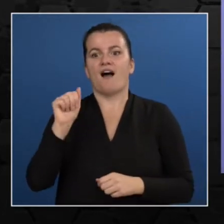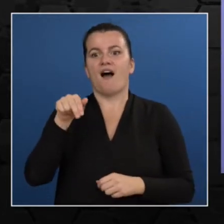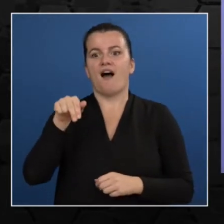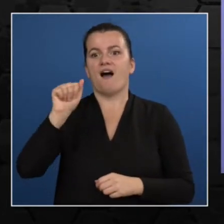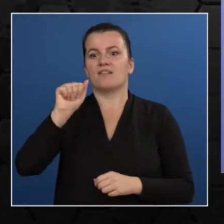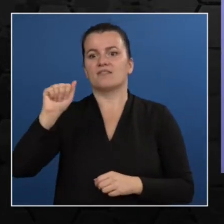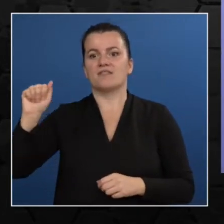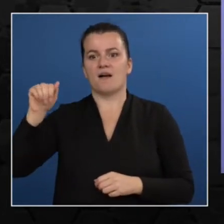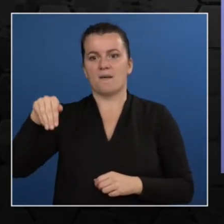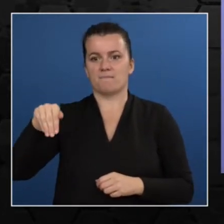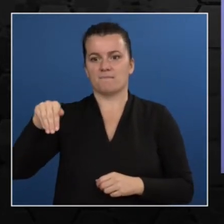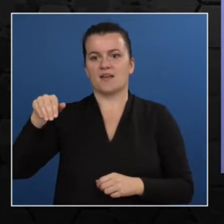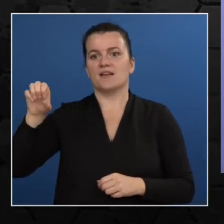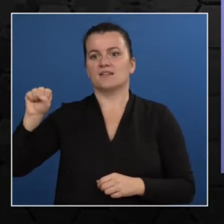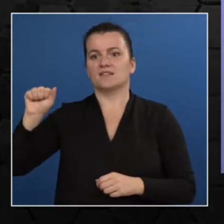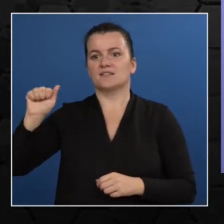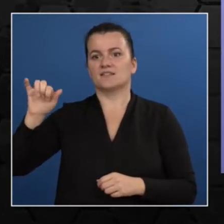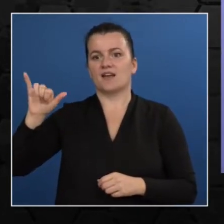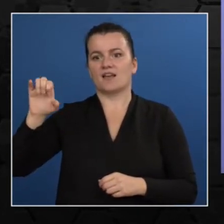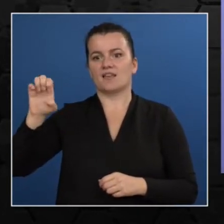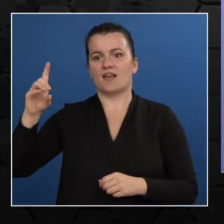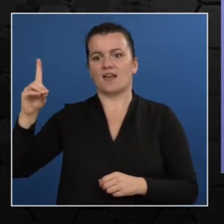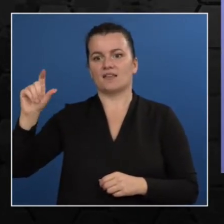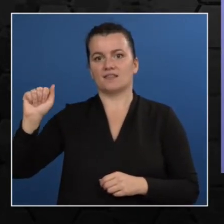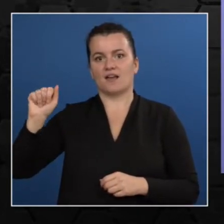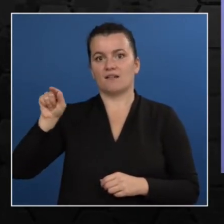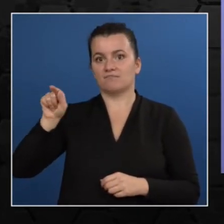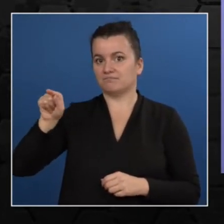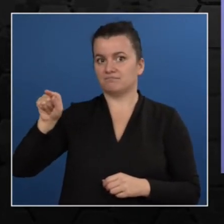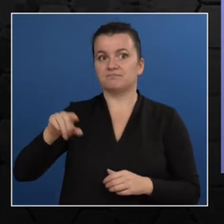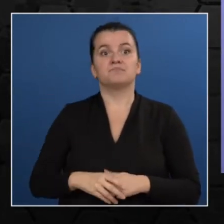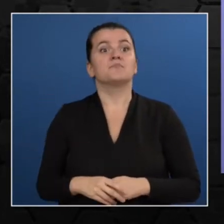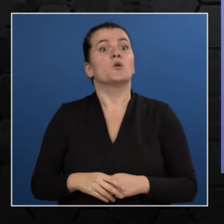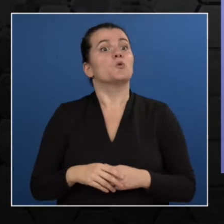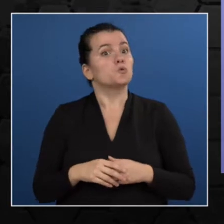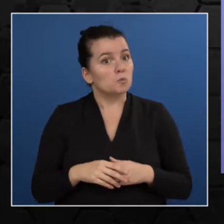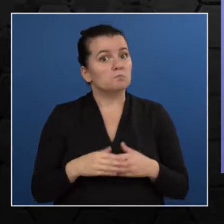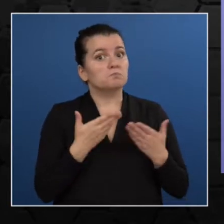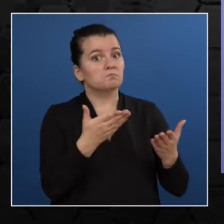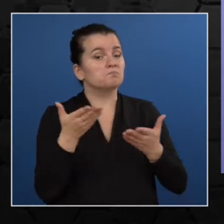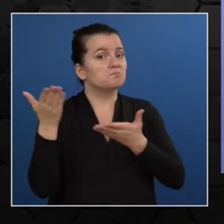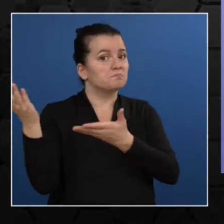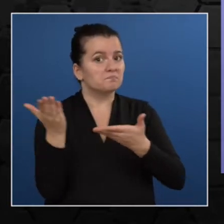And today she's going to talk about learning deep learning. So let's bring her in.